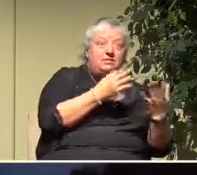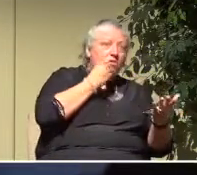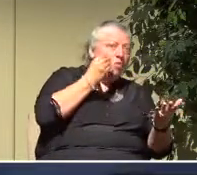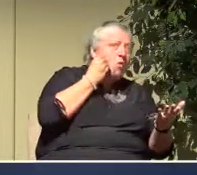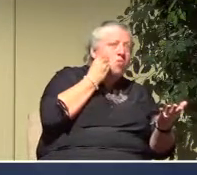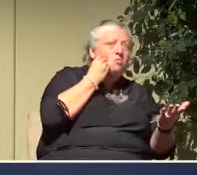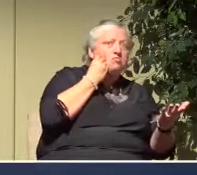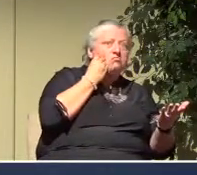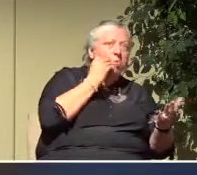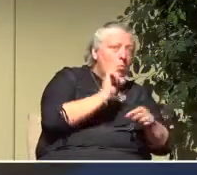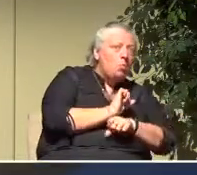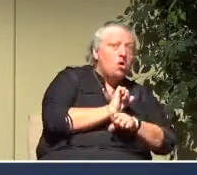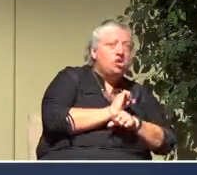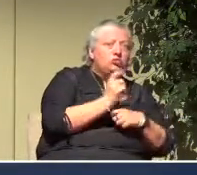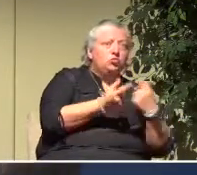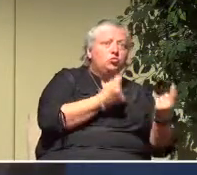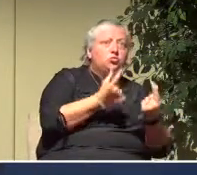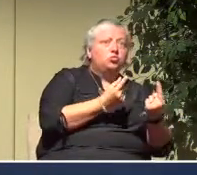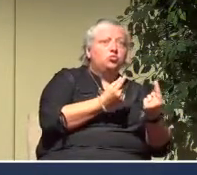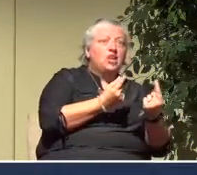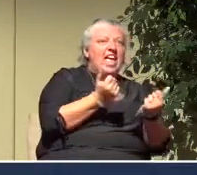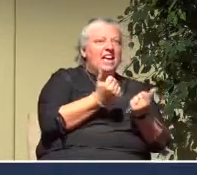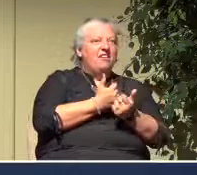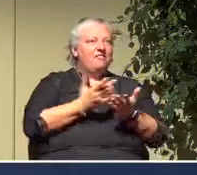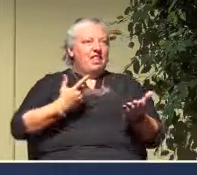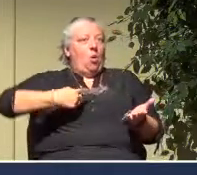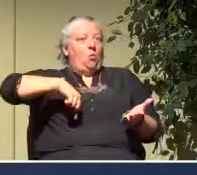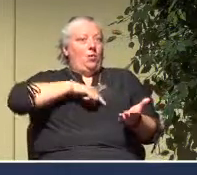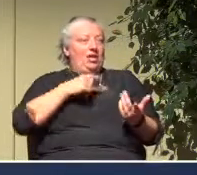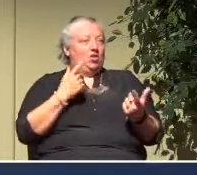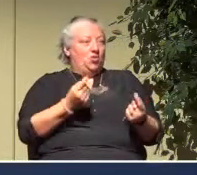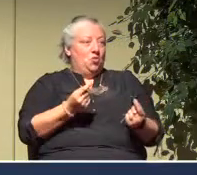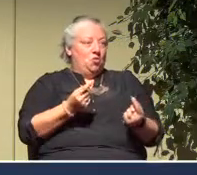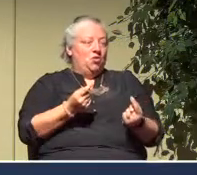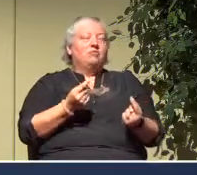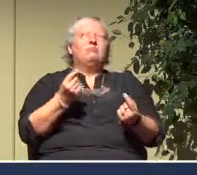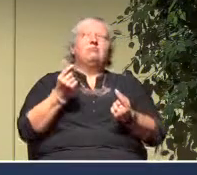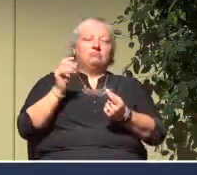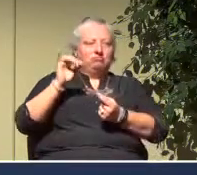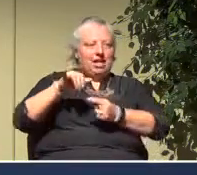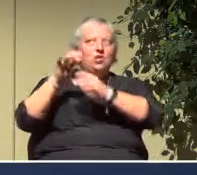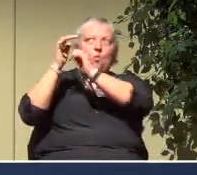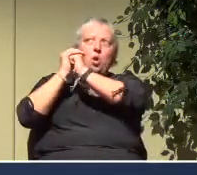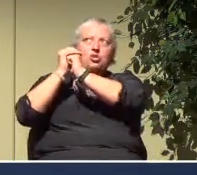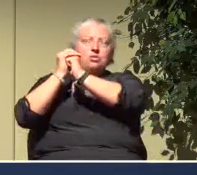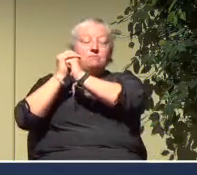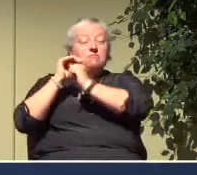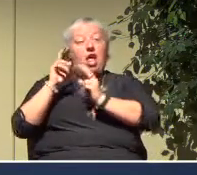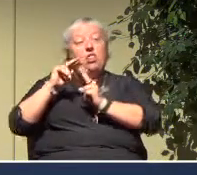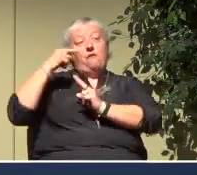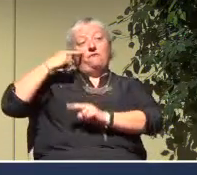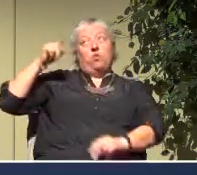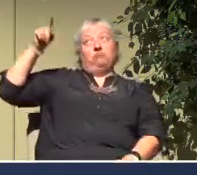in your work, and everything else, everything I do, is worship. Because we do it for God, or we do it for a false god.